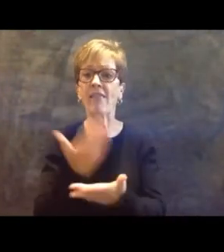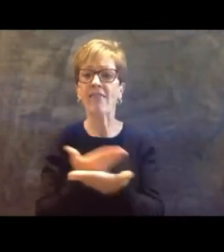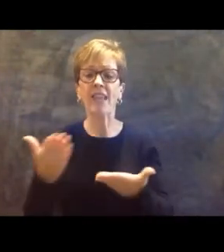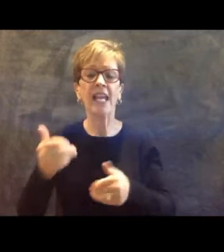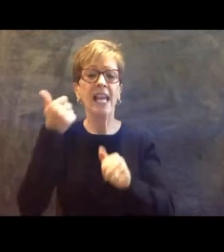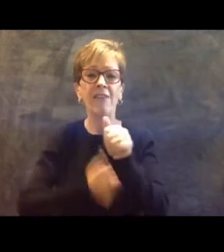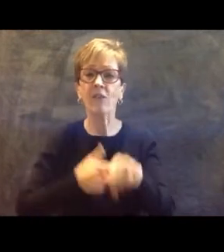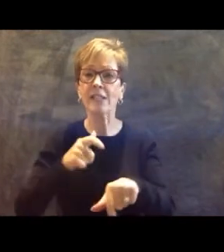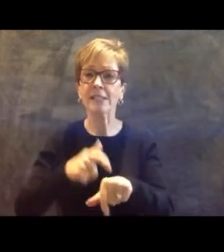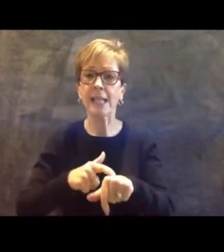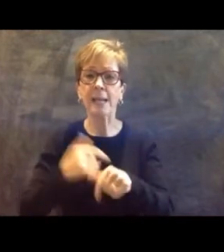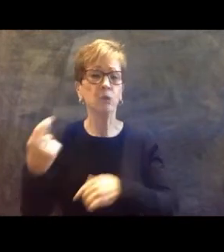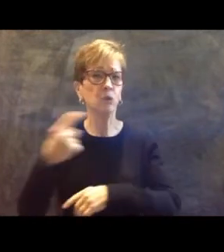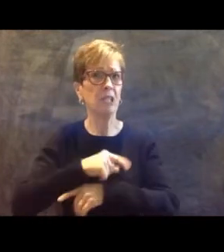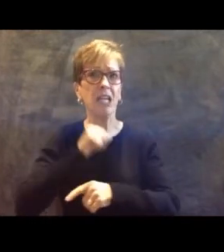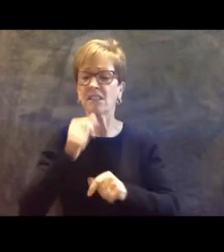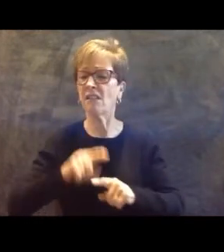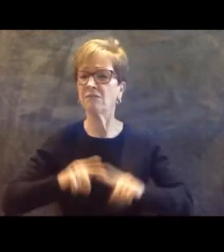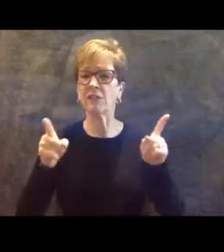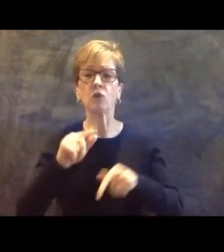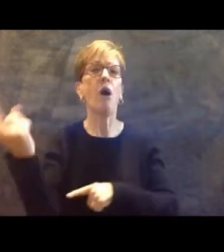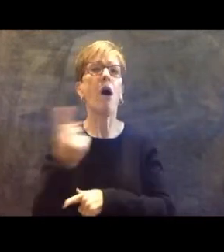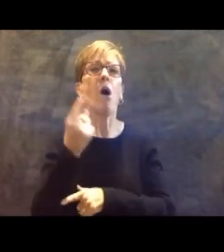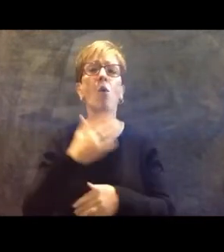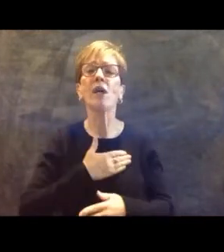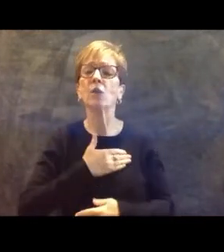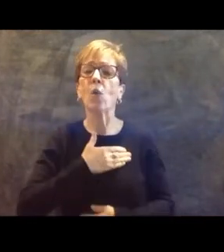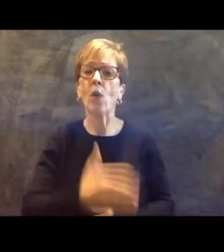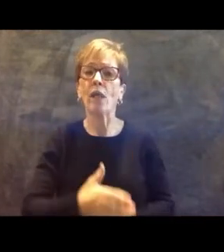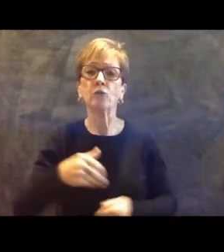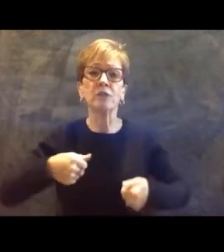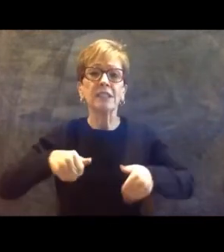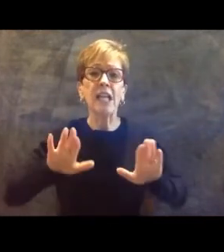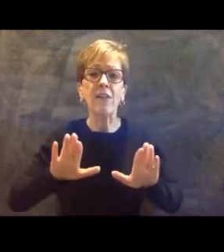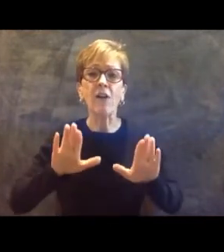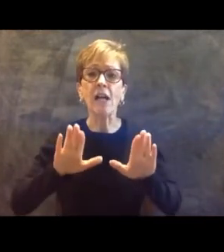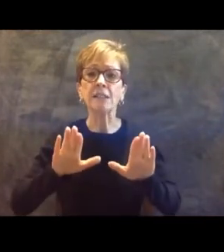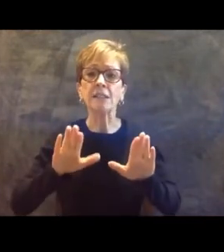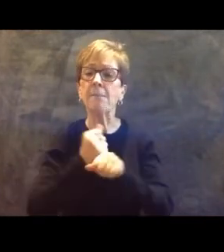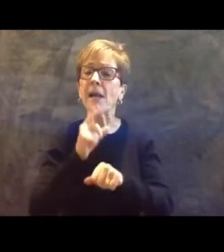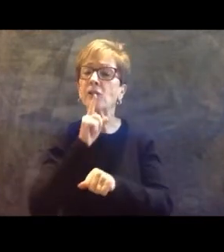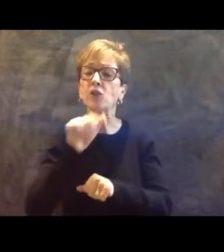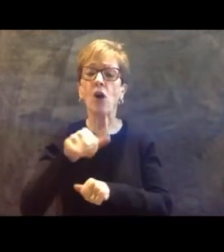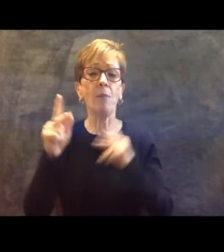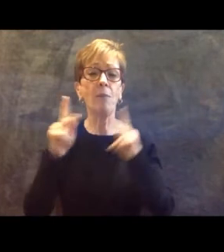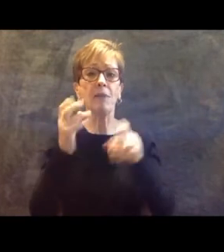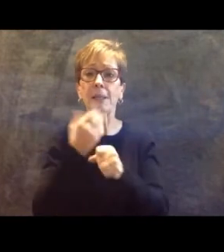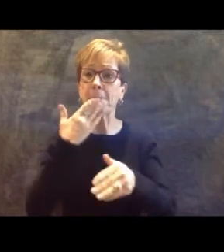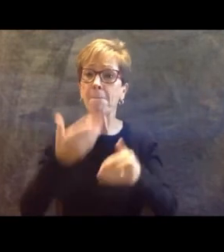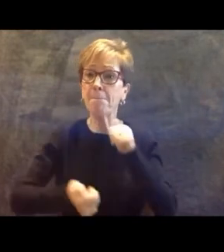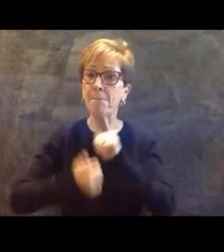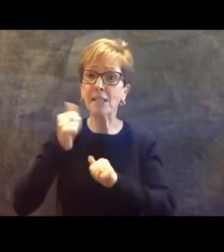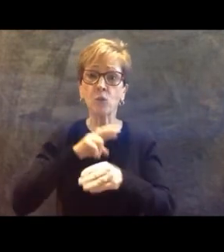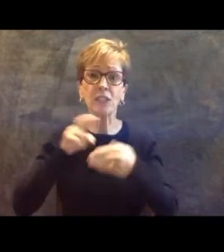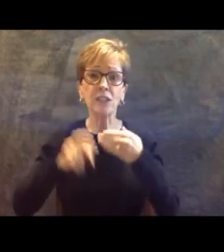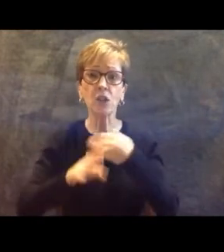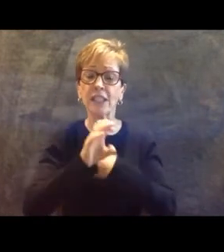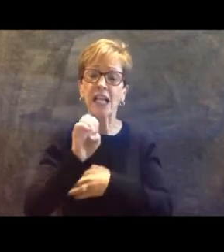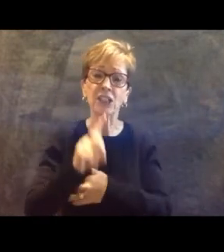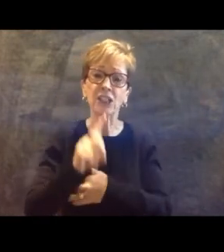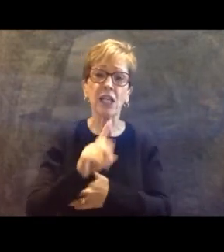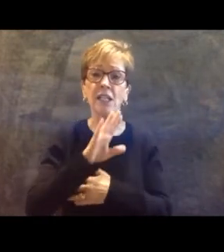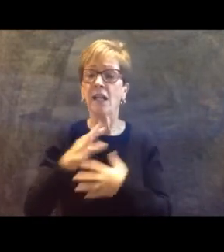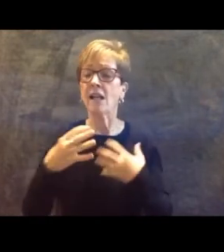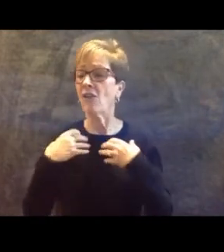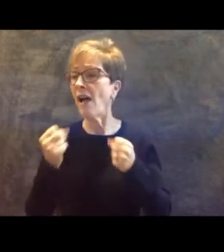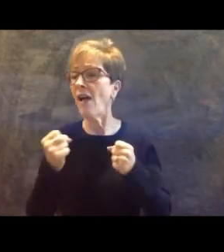always willing to sacrifice to ensure that other people are getting the best results in their education, in their health, and so many other areas,